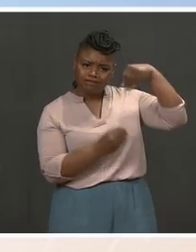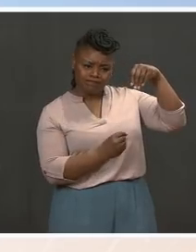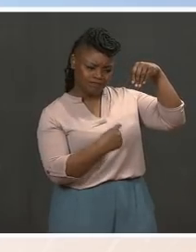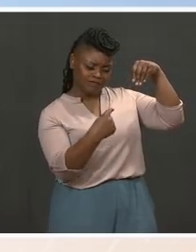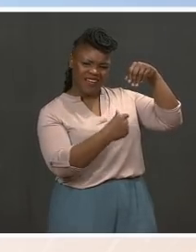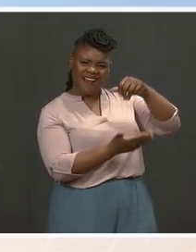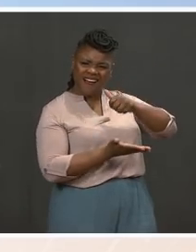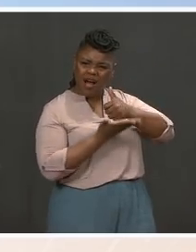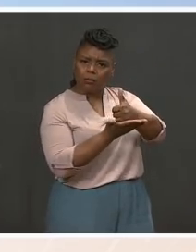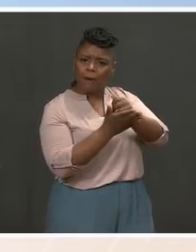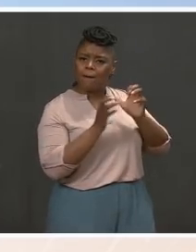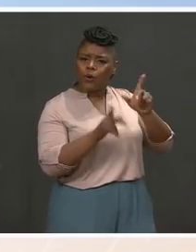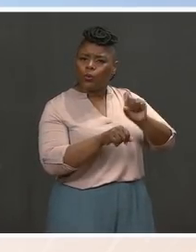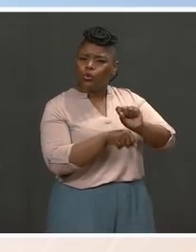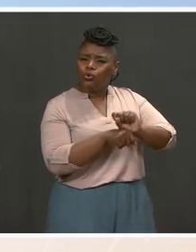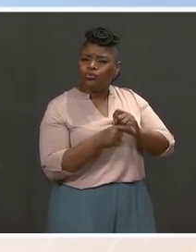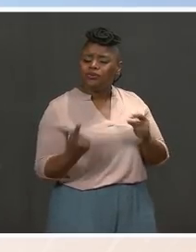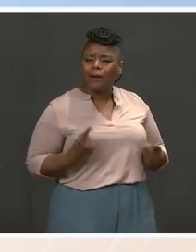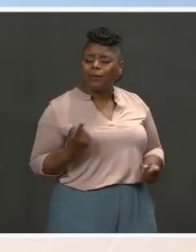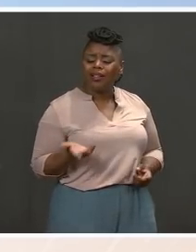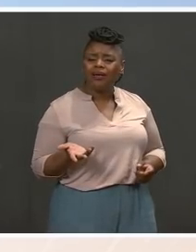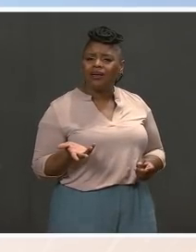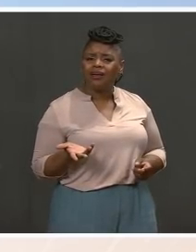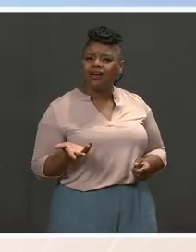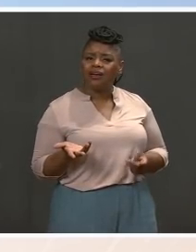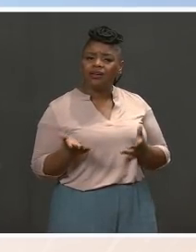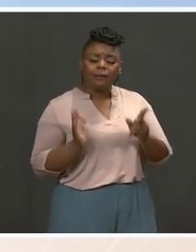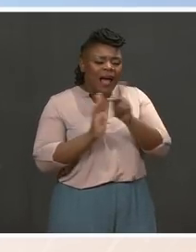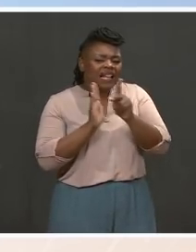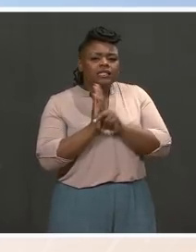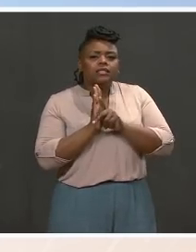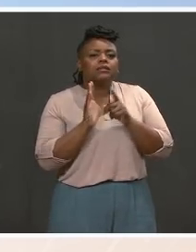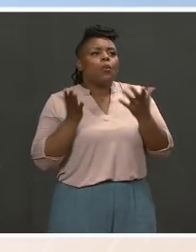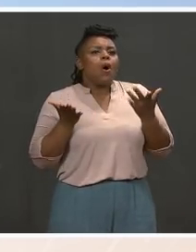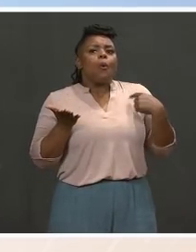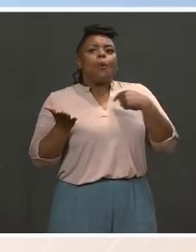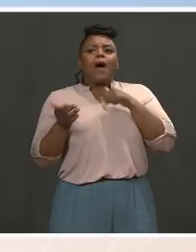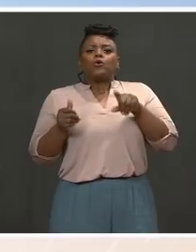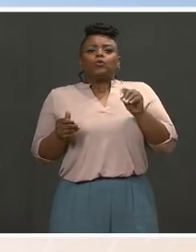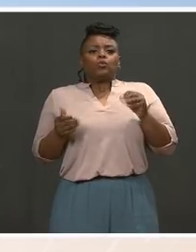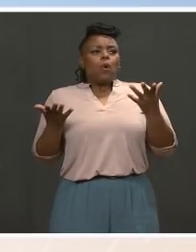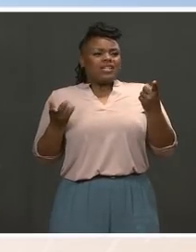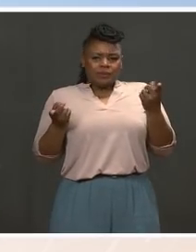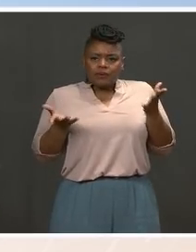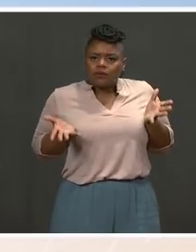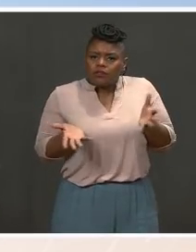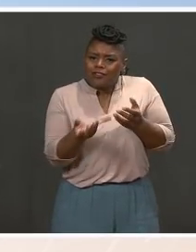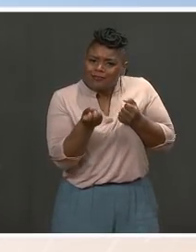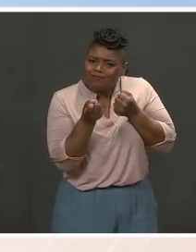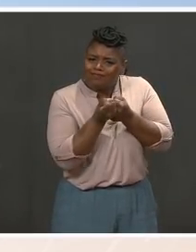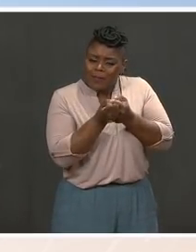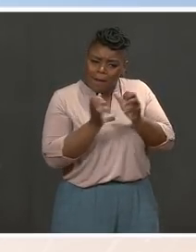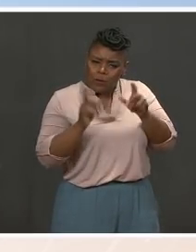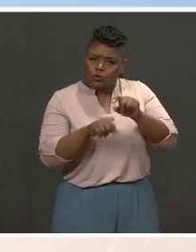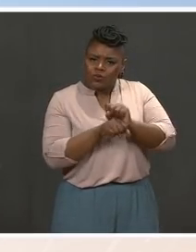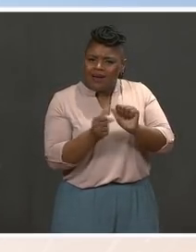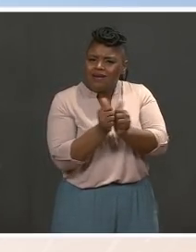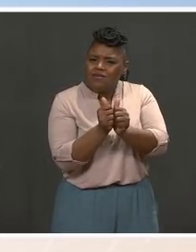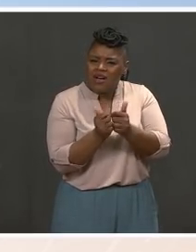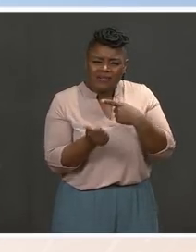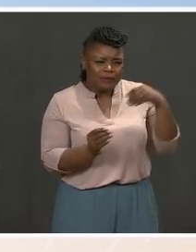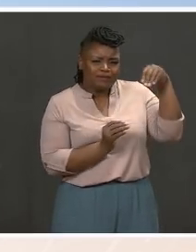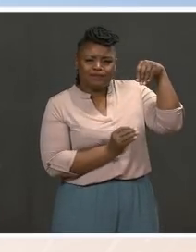the Build Back Better plan? And what can be done to bring them back in? That's a great question. You know, I mean, the